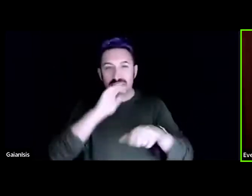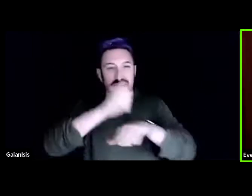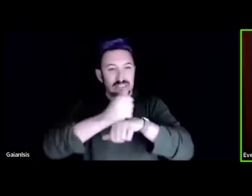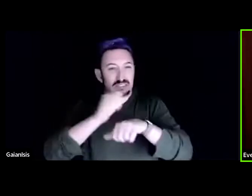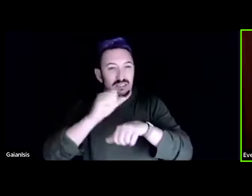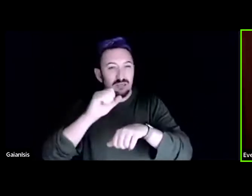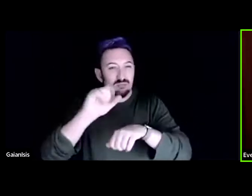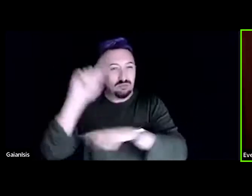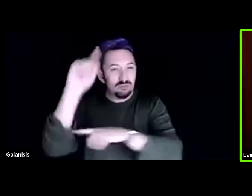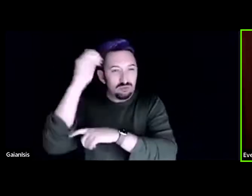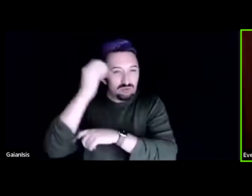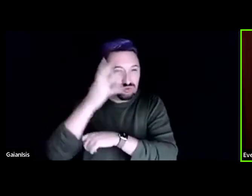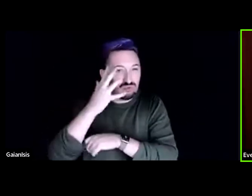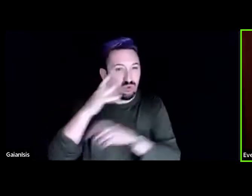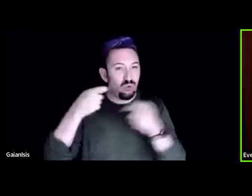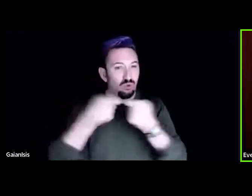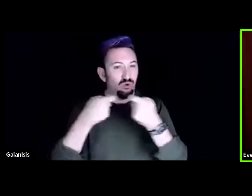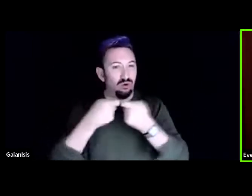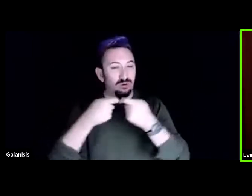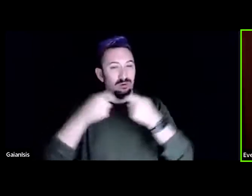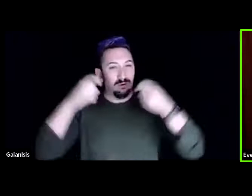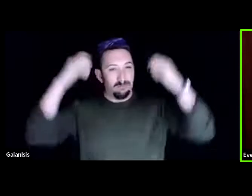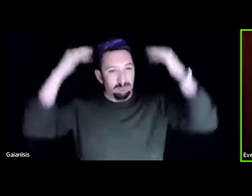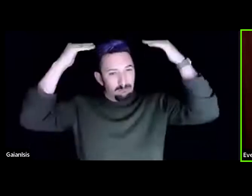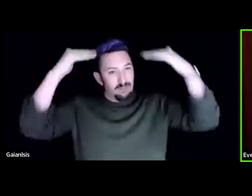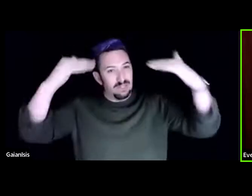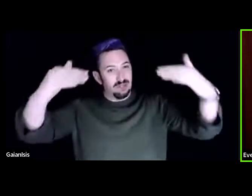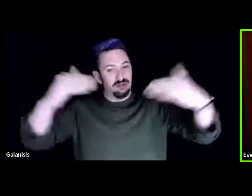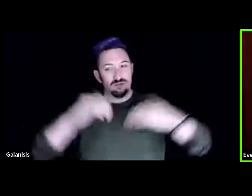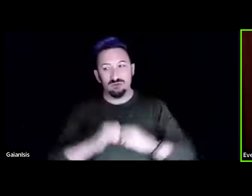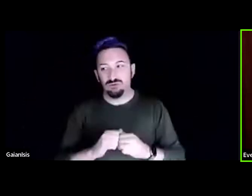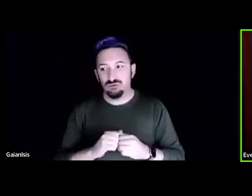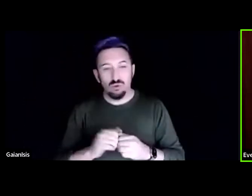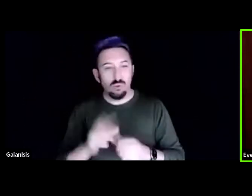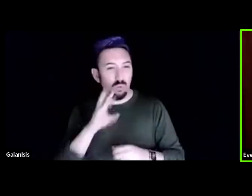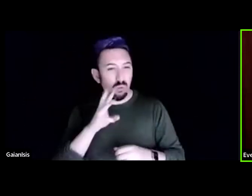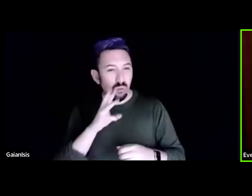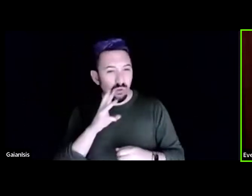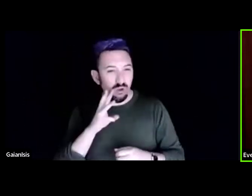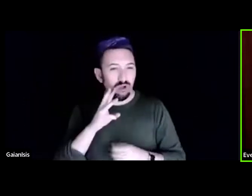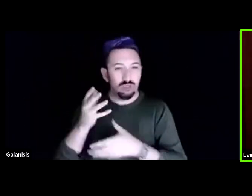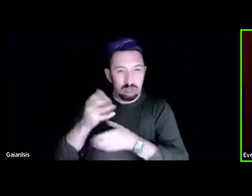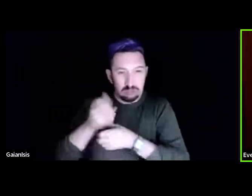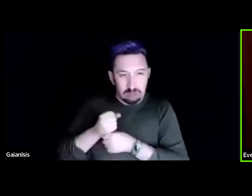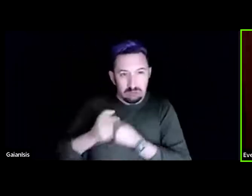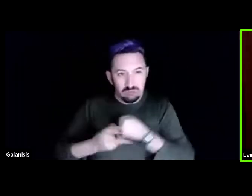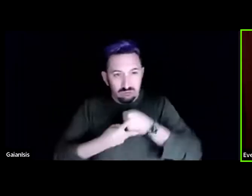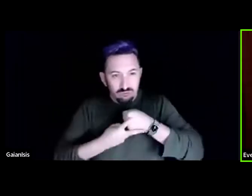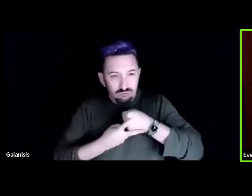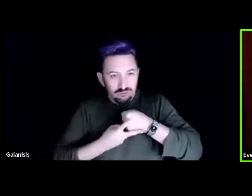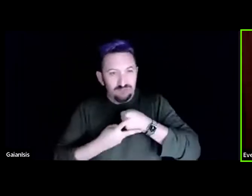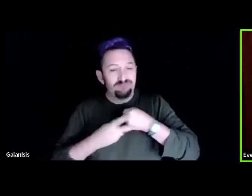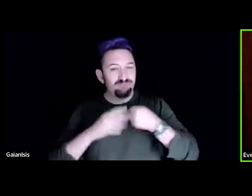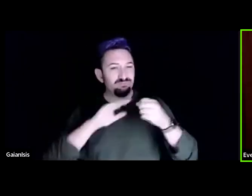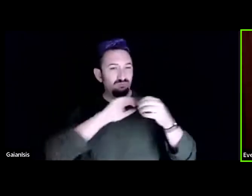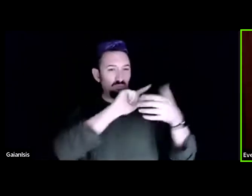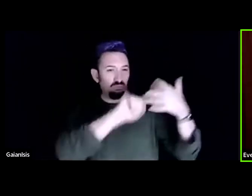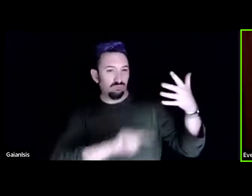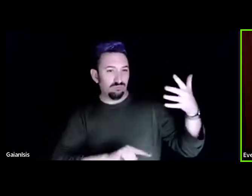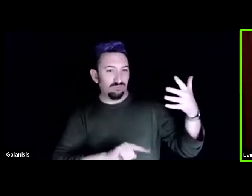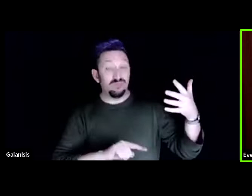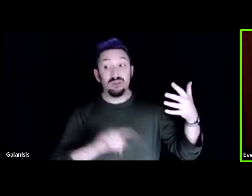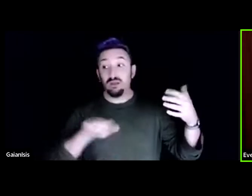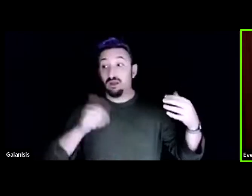we have different classes that deal with these various things, which I think is part of our important work. The other end of it is the social part piece,